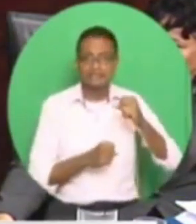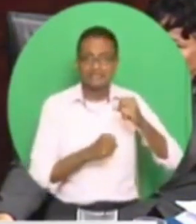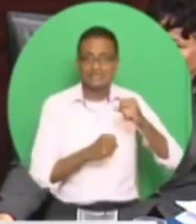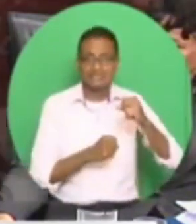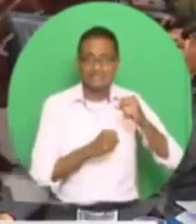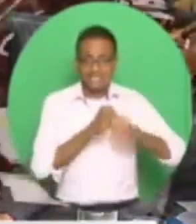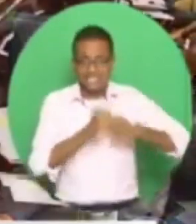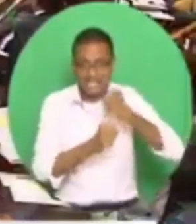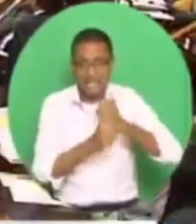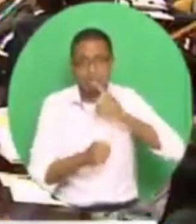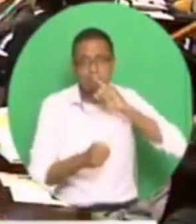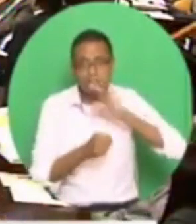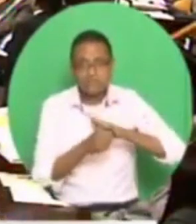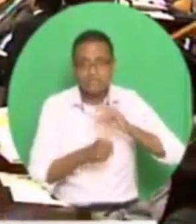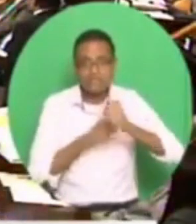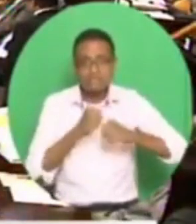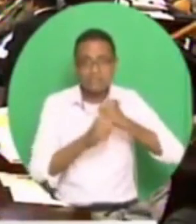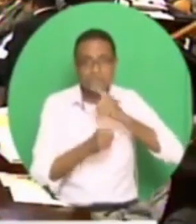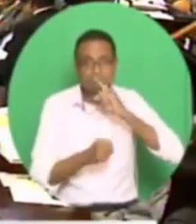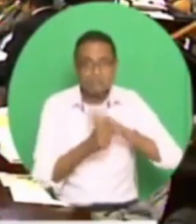now called for a book.